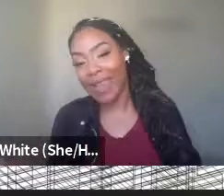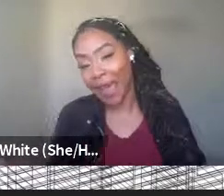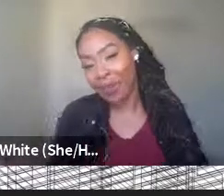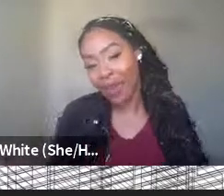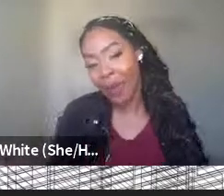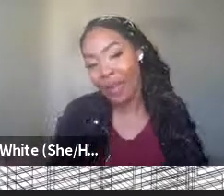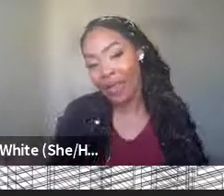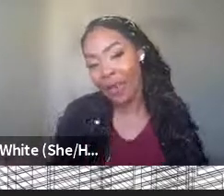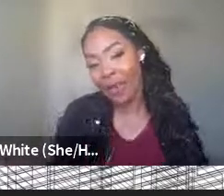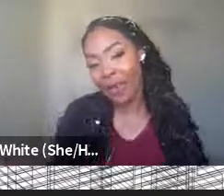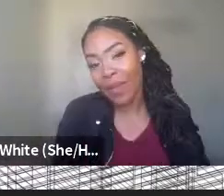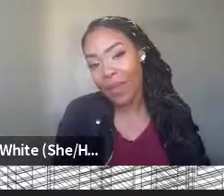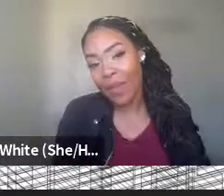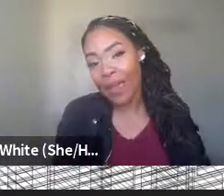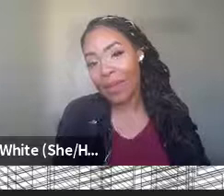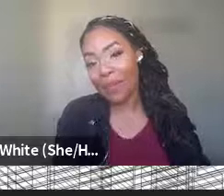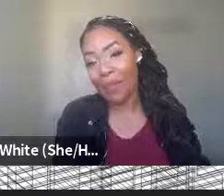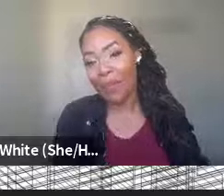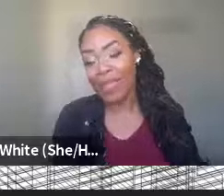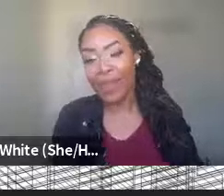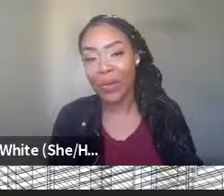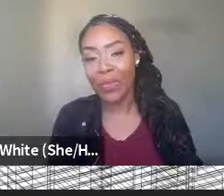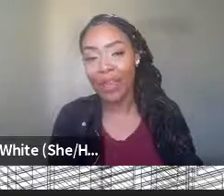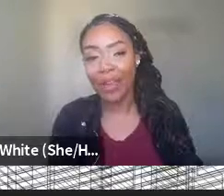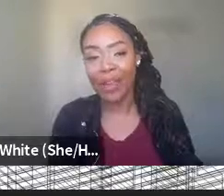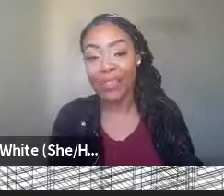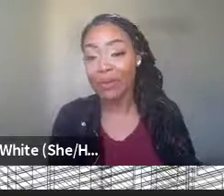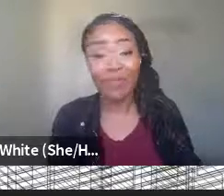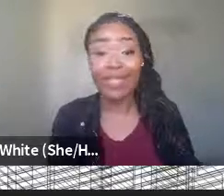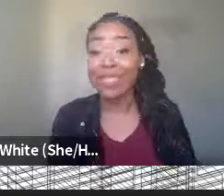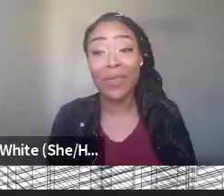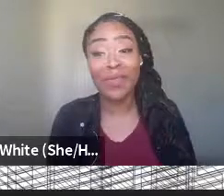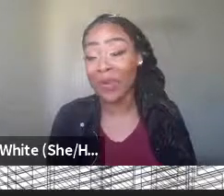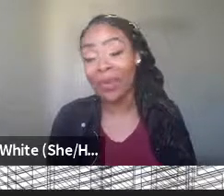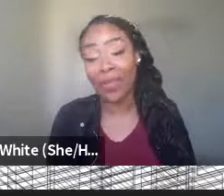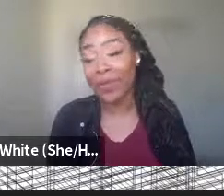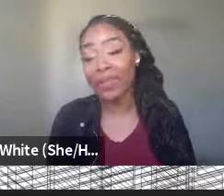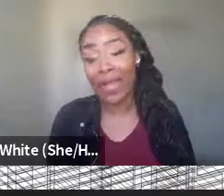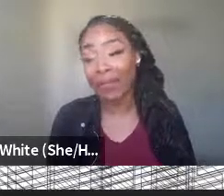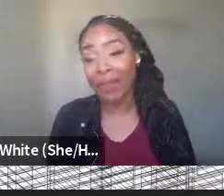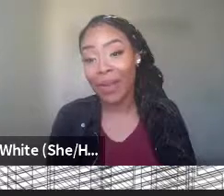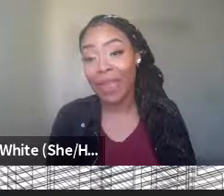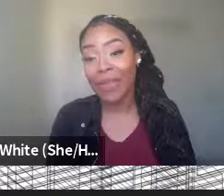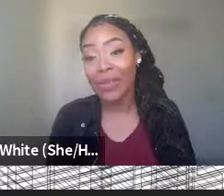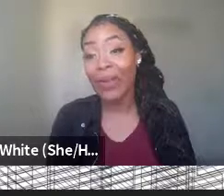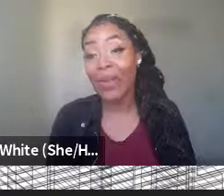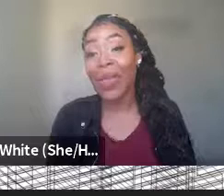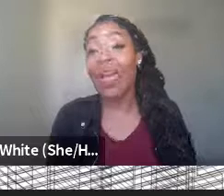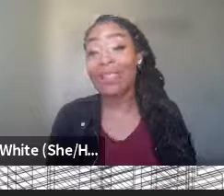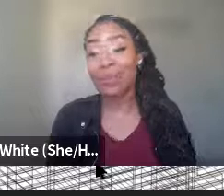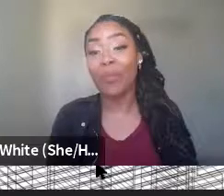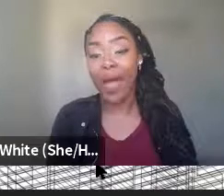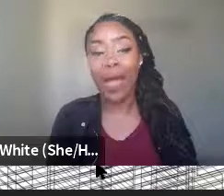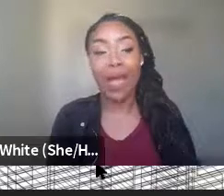I'm going to adapt what I'm wanting from them based on who they are. And so that's a skill that's going to benefit you in life, right? And so